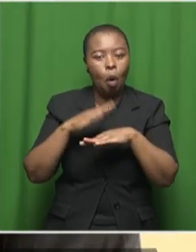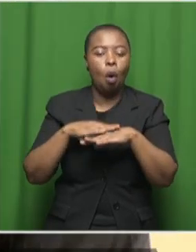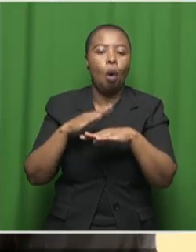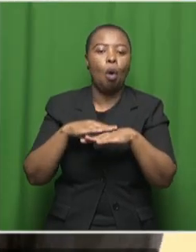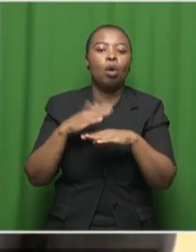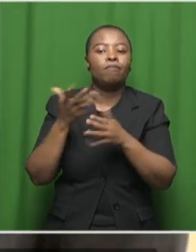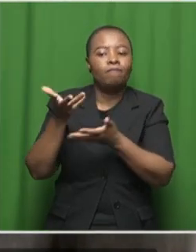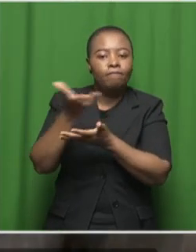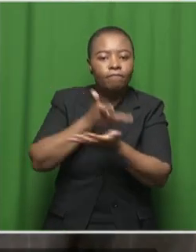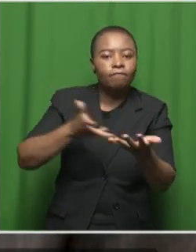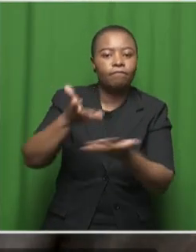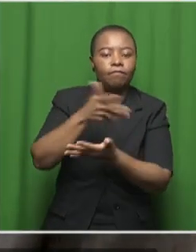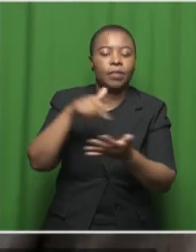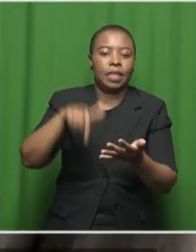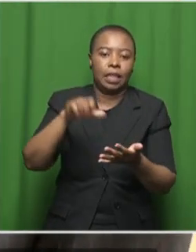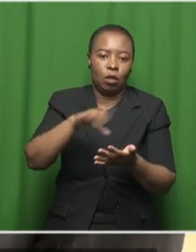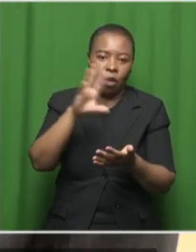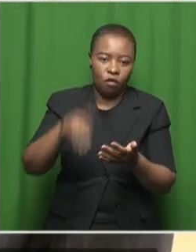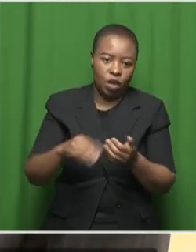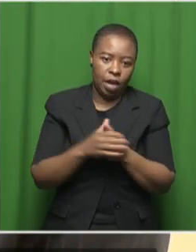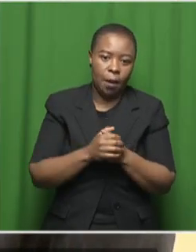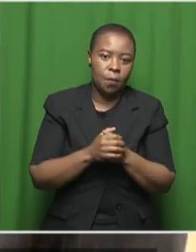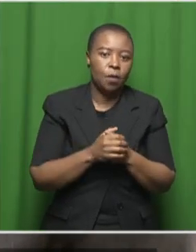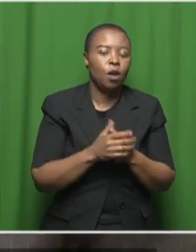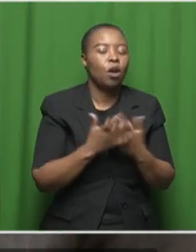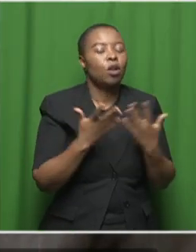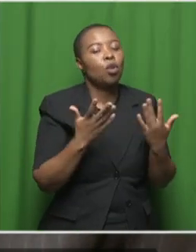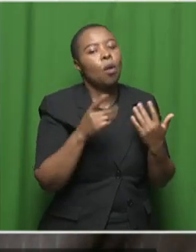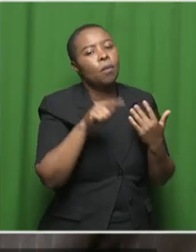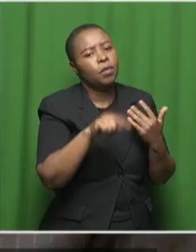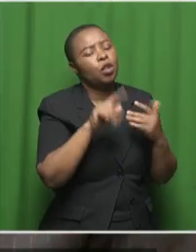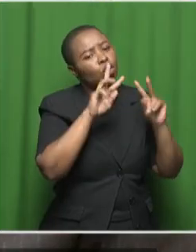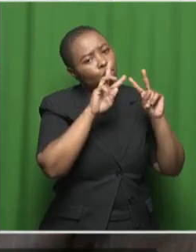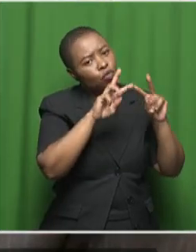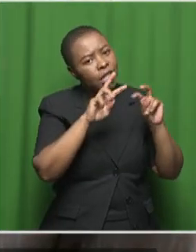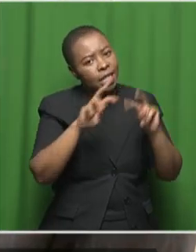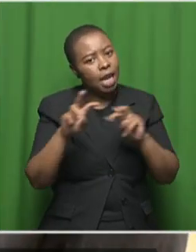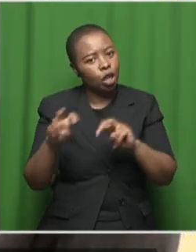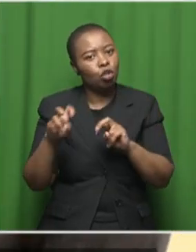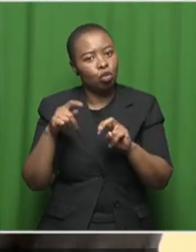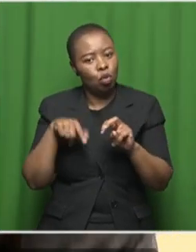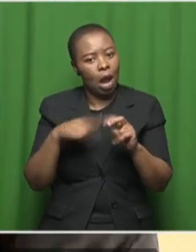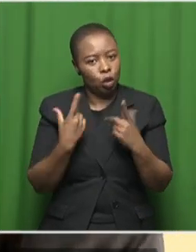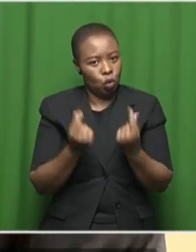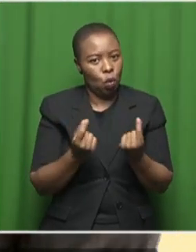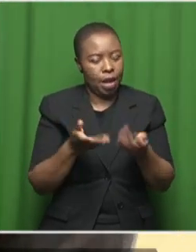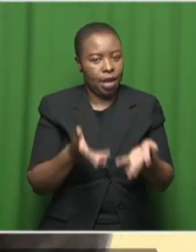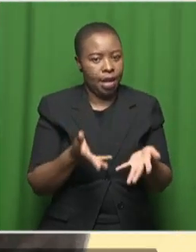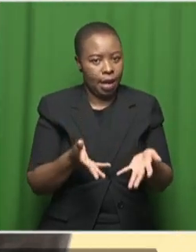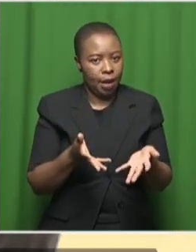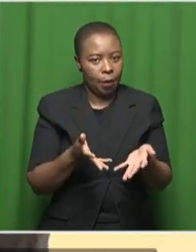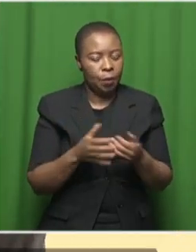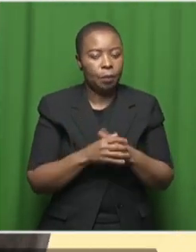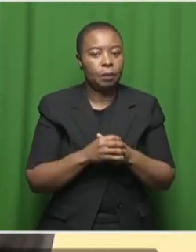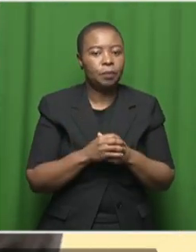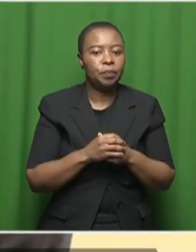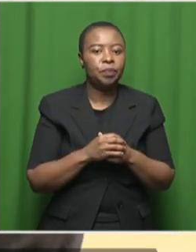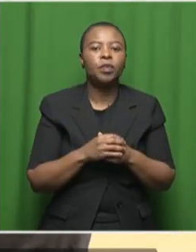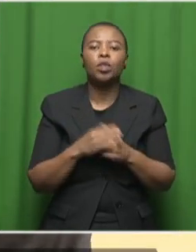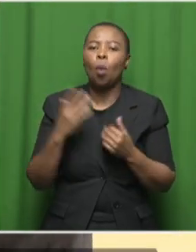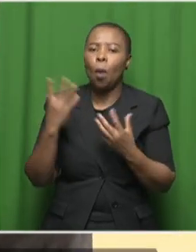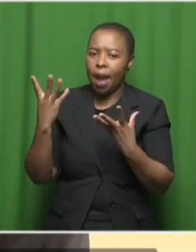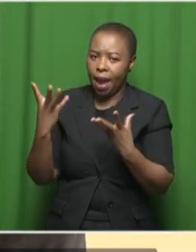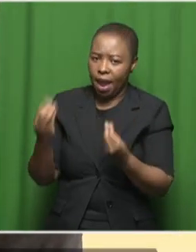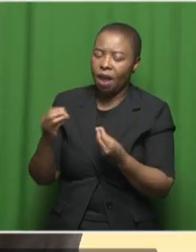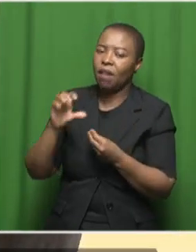other institution in dealing with some of the innovative you know research that you are conducting here yeah well there are a number of initiatives